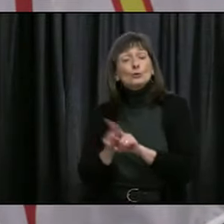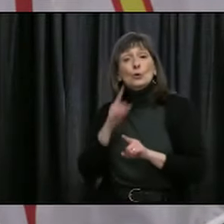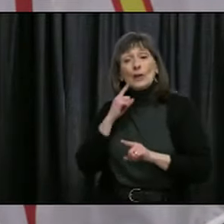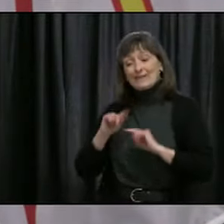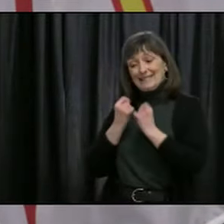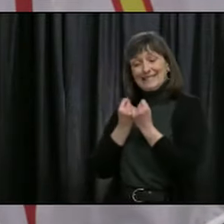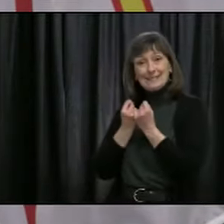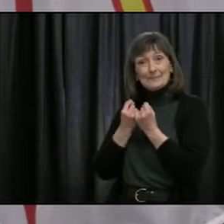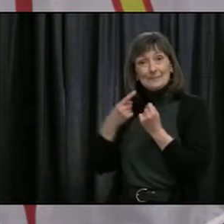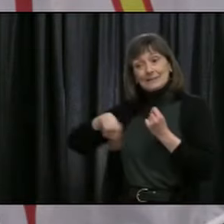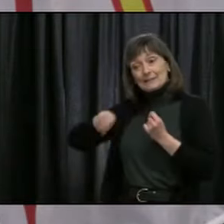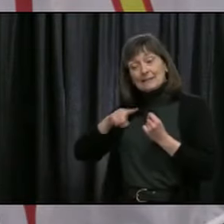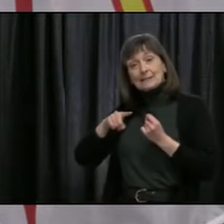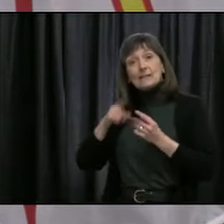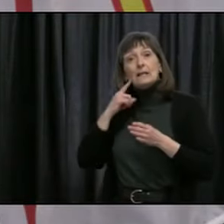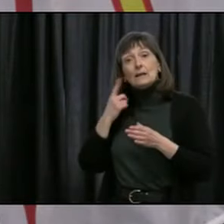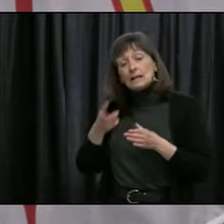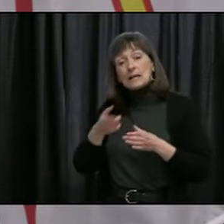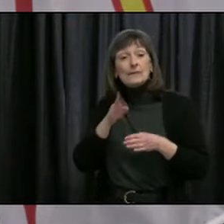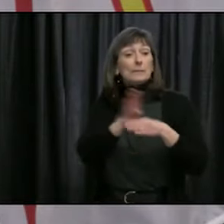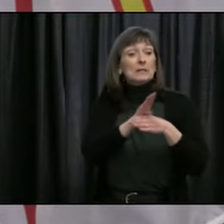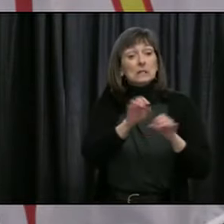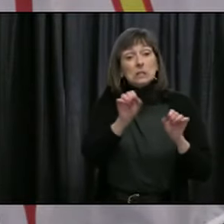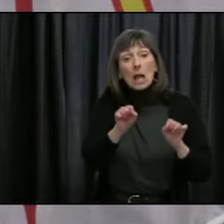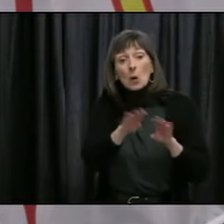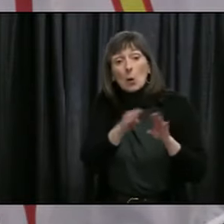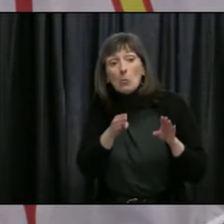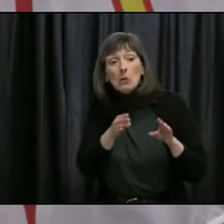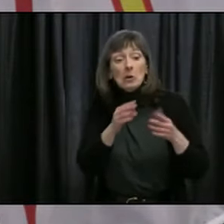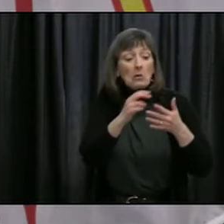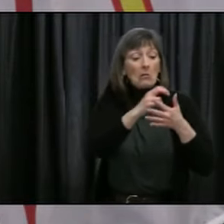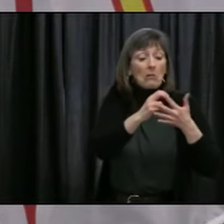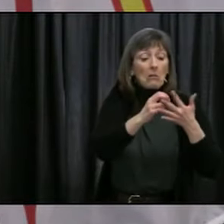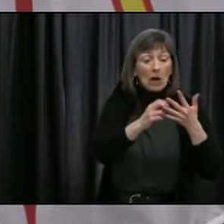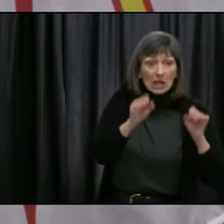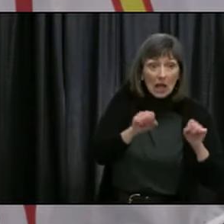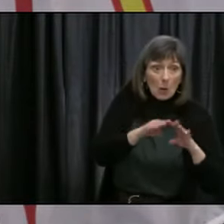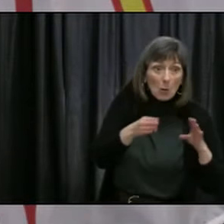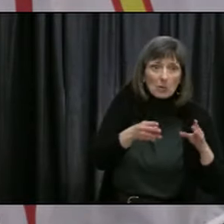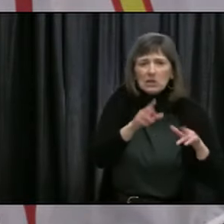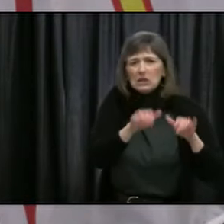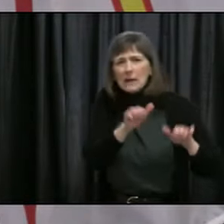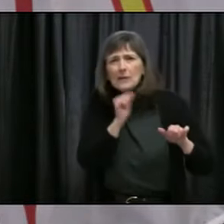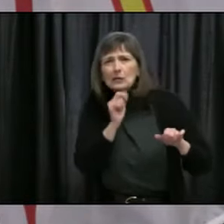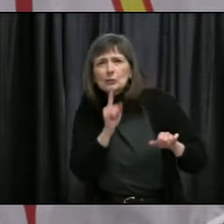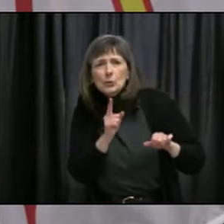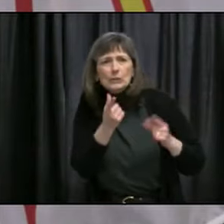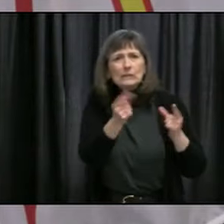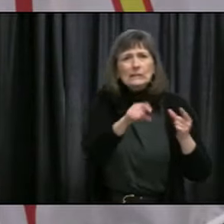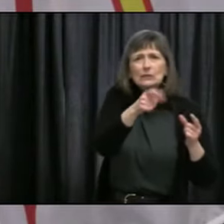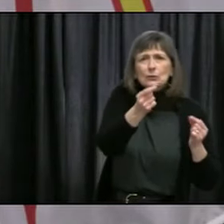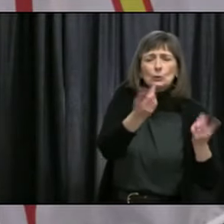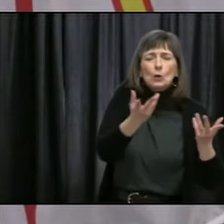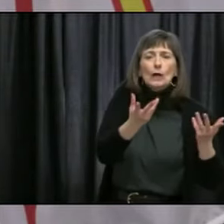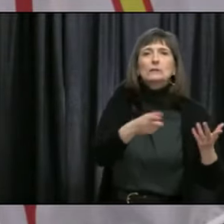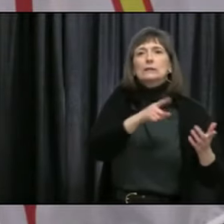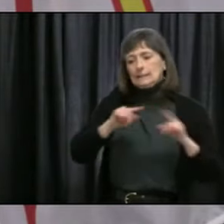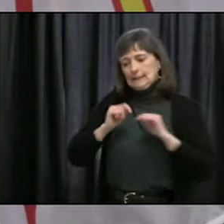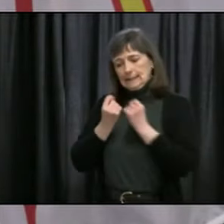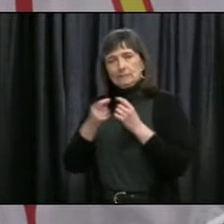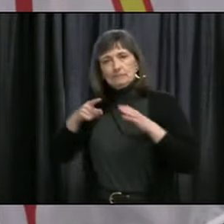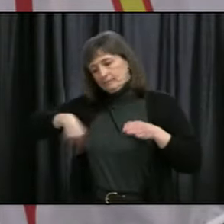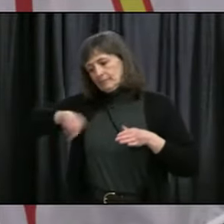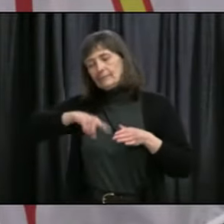businesses that are impacted by the changes in the alert levels that Dr. Fitzgerald just outlined. So